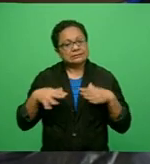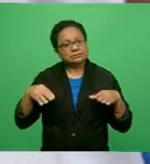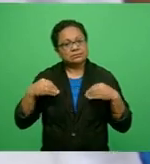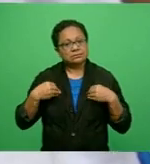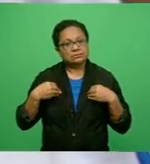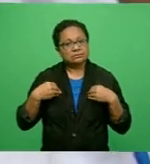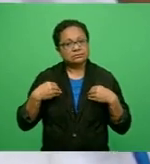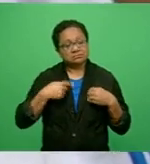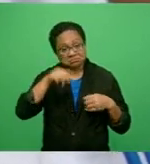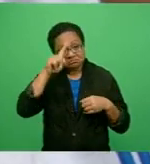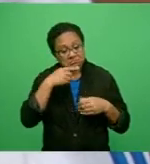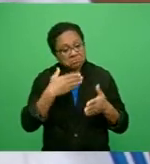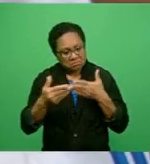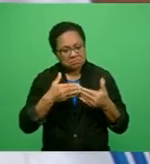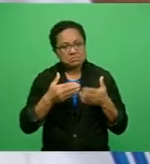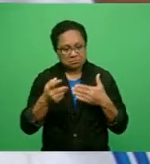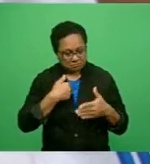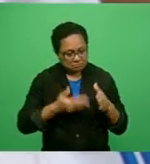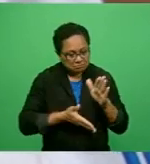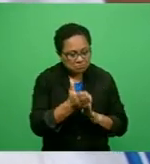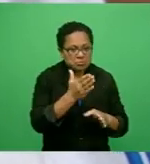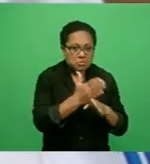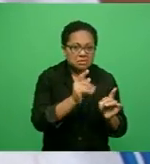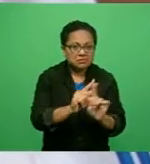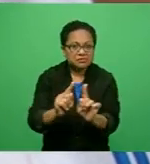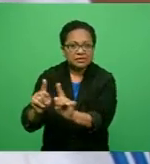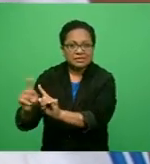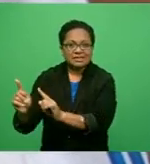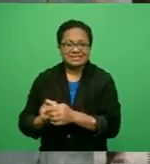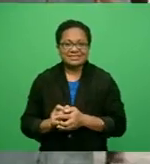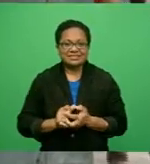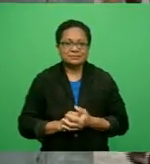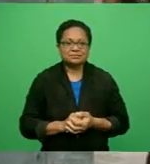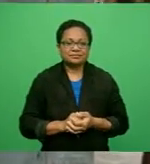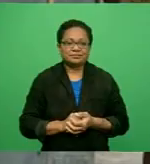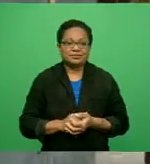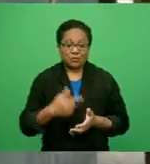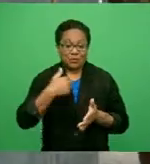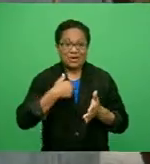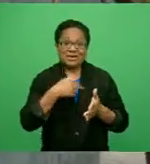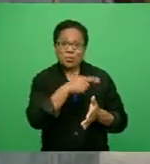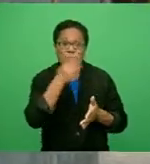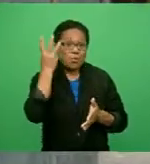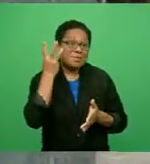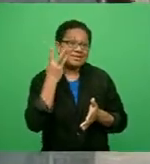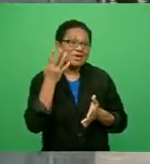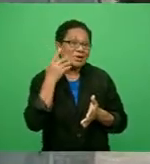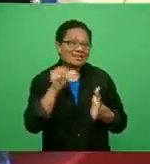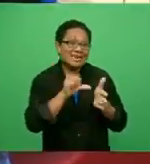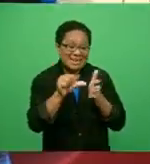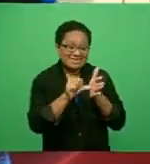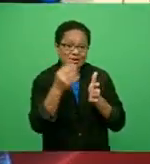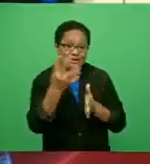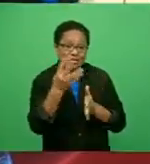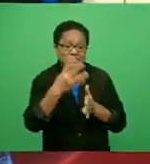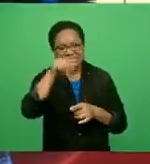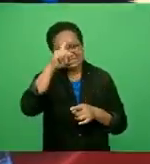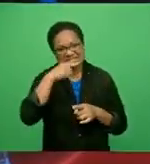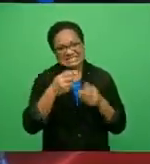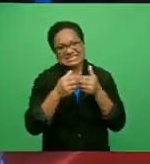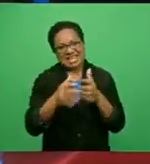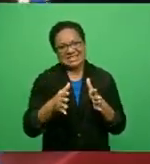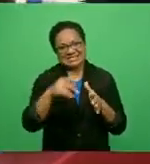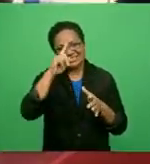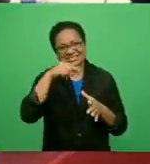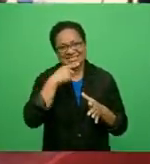life. The 30-year-old says she was diagnosed with type 1 diabetes when she was 14. And since then, she has overcome many